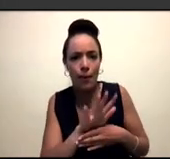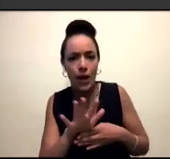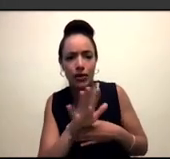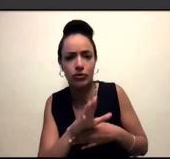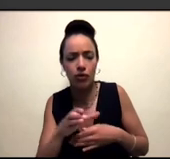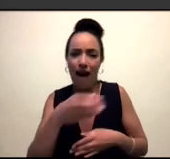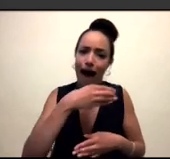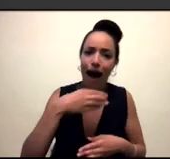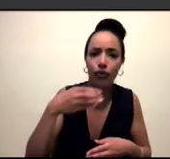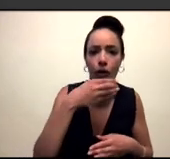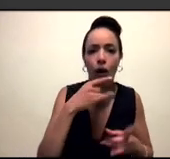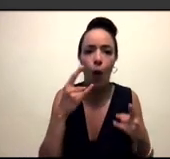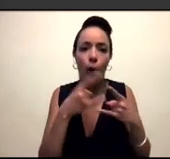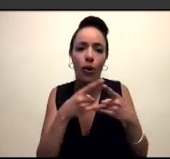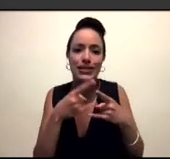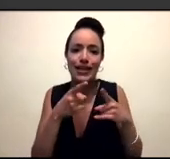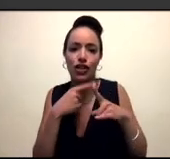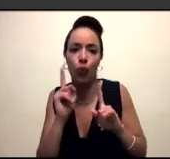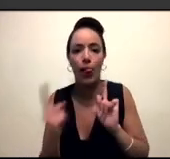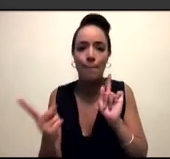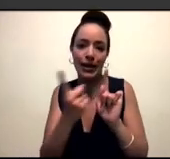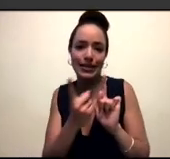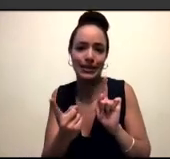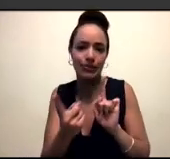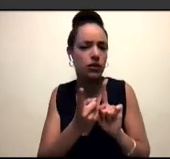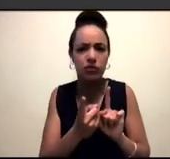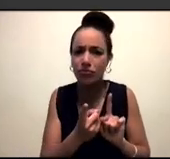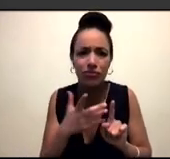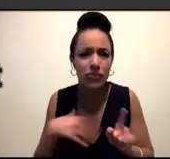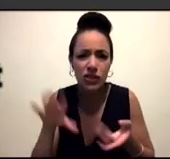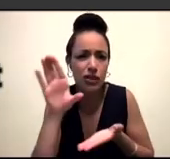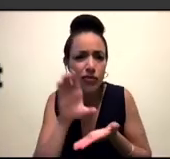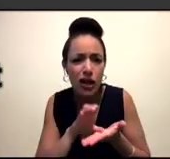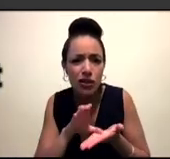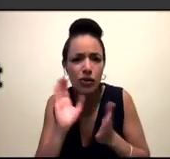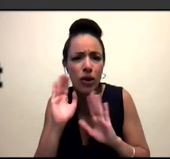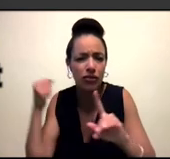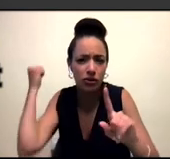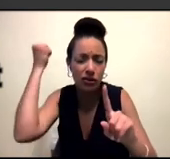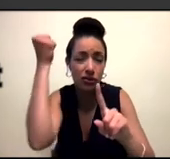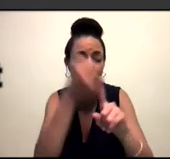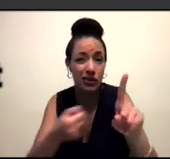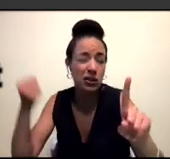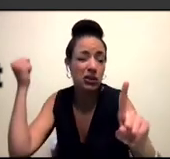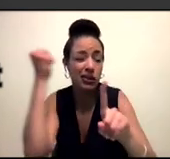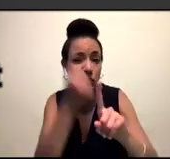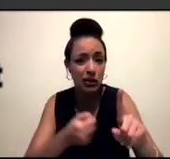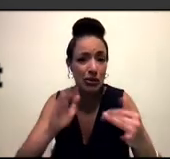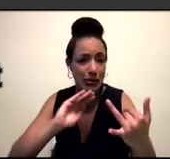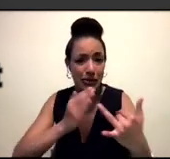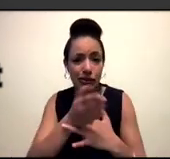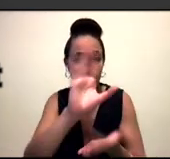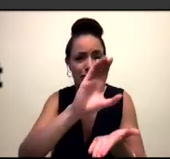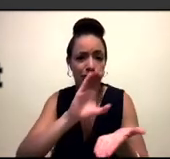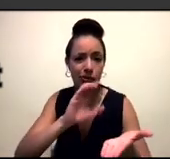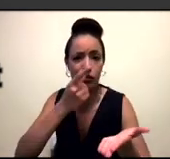or hookups. It's like, we know where, you know, we need funding for spaces. We need to fight for funding to create those safe spaces as well. I think that's really